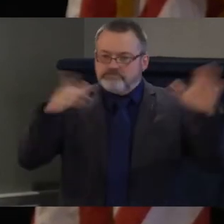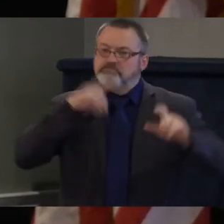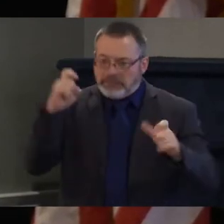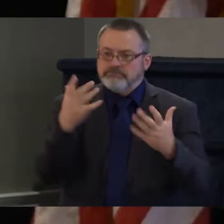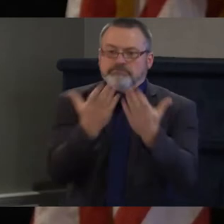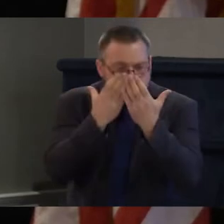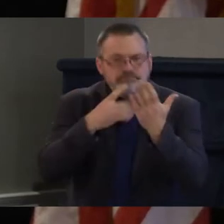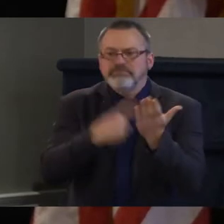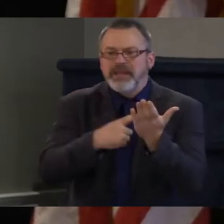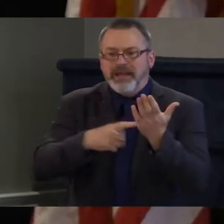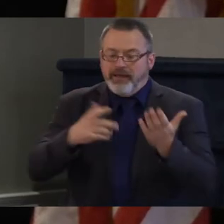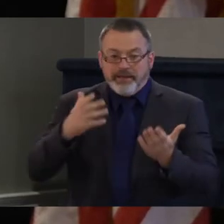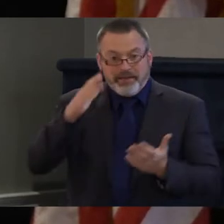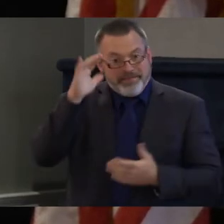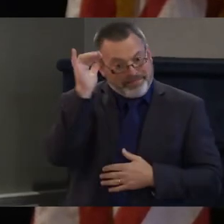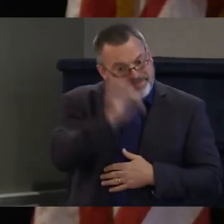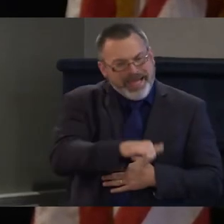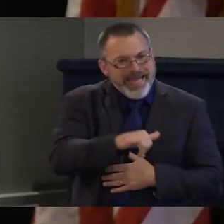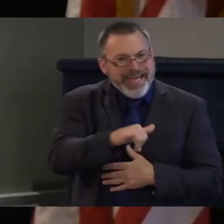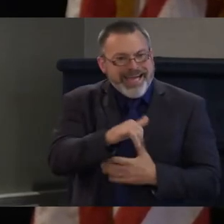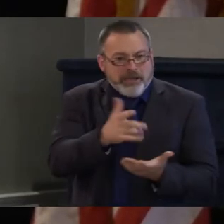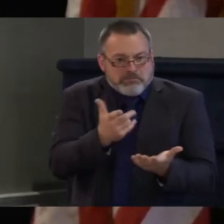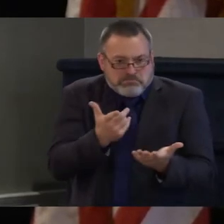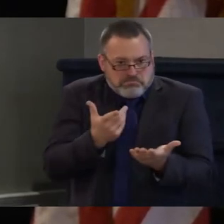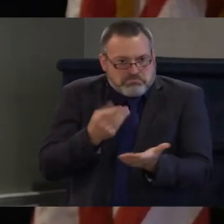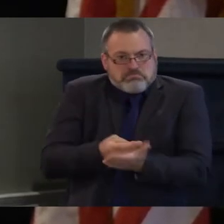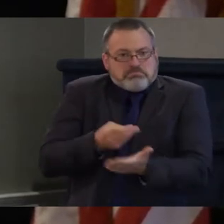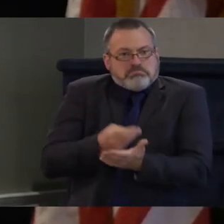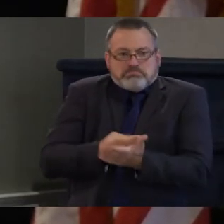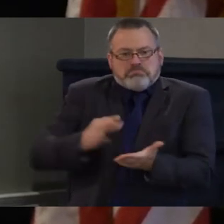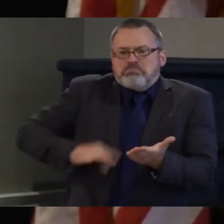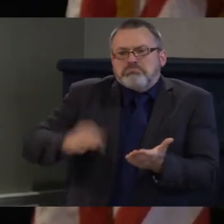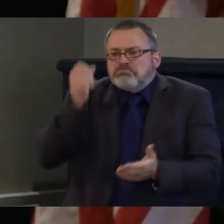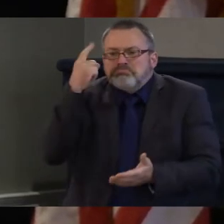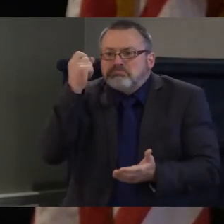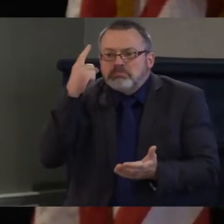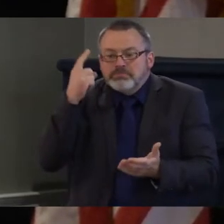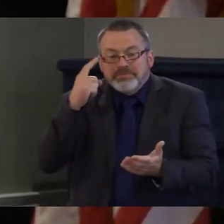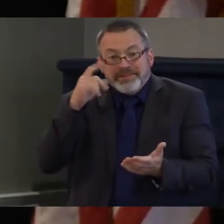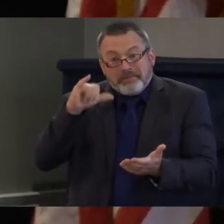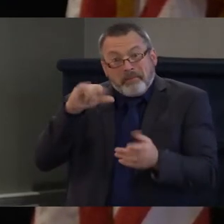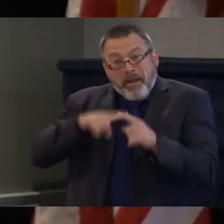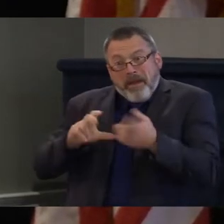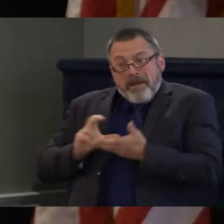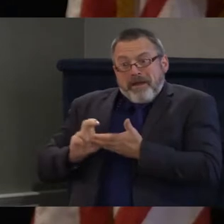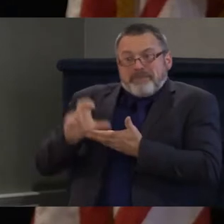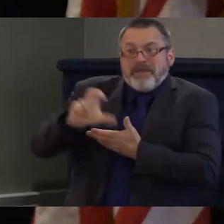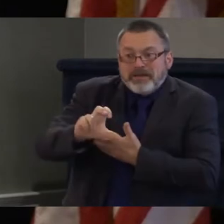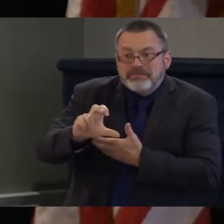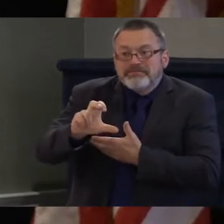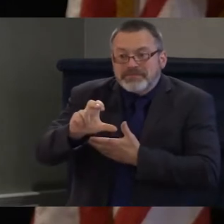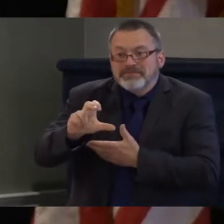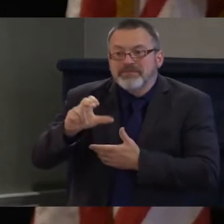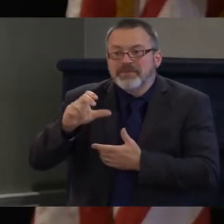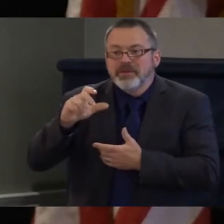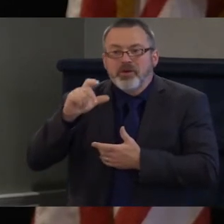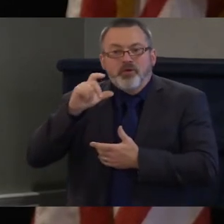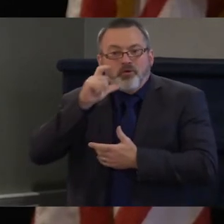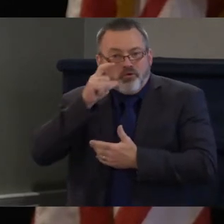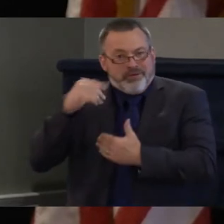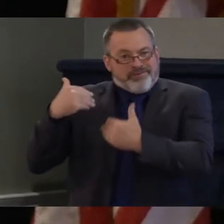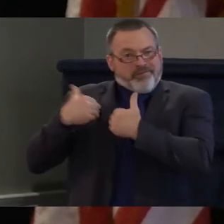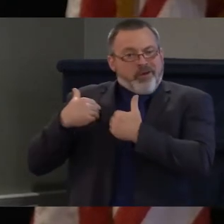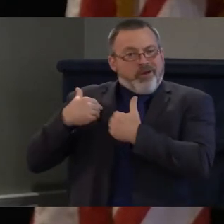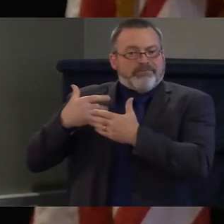it's not, and so people don't want to invest in that. So it's Vermont's fault that Vermont has a housing shortage, and that is fixable with your